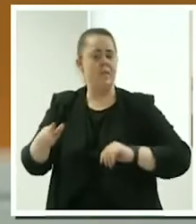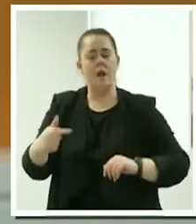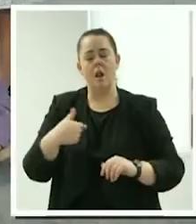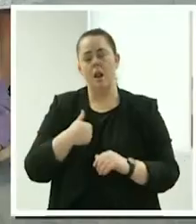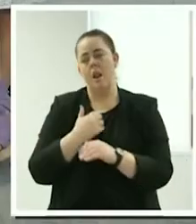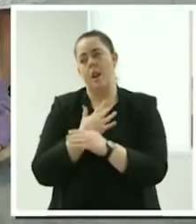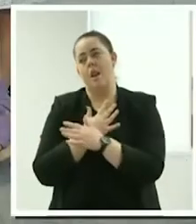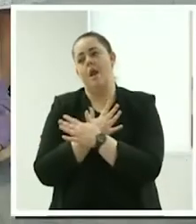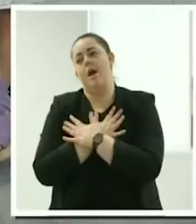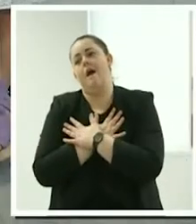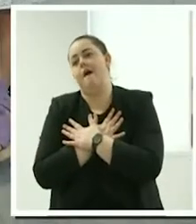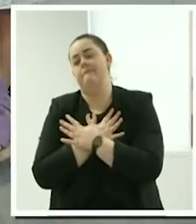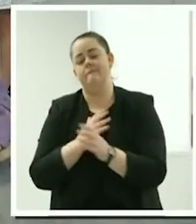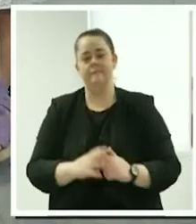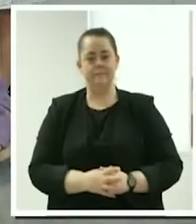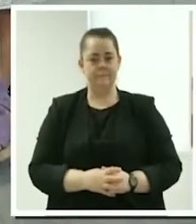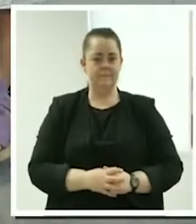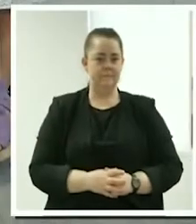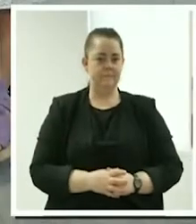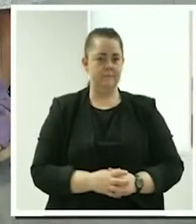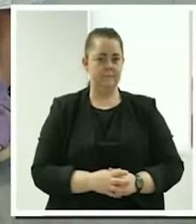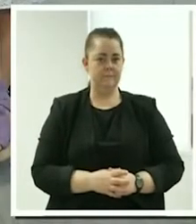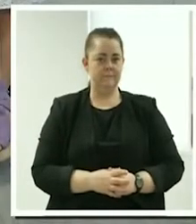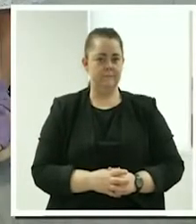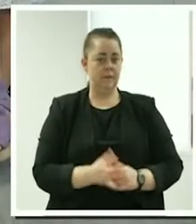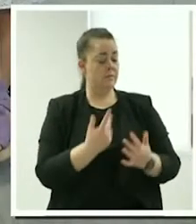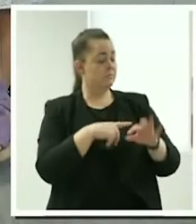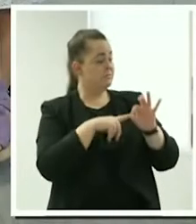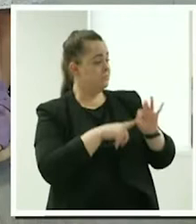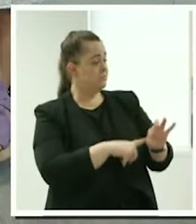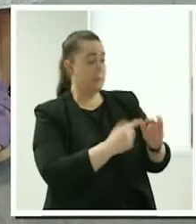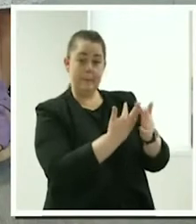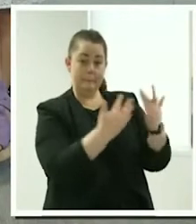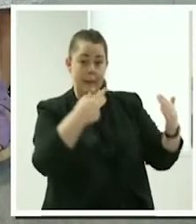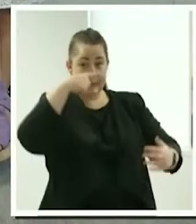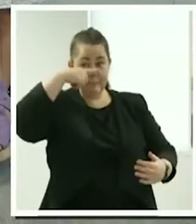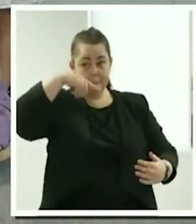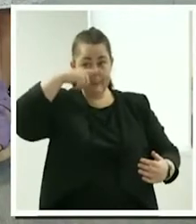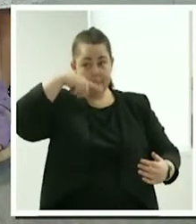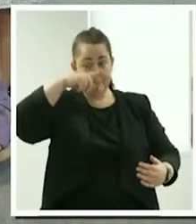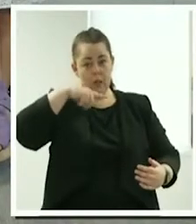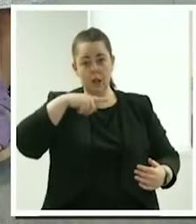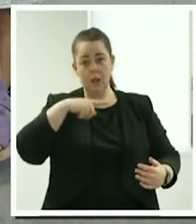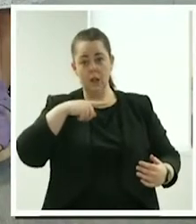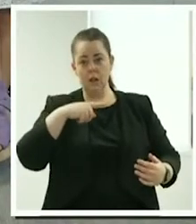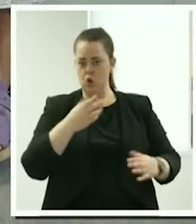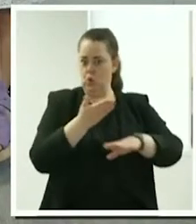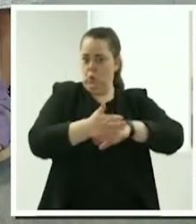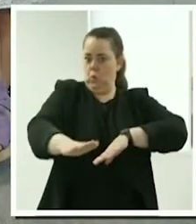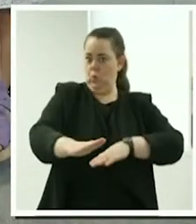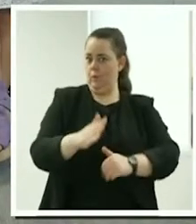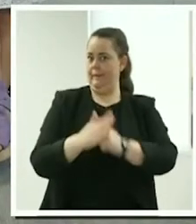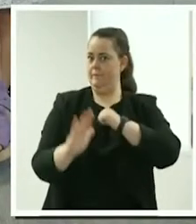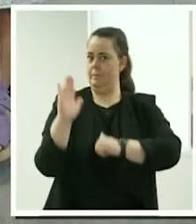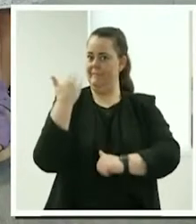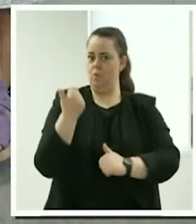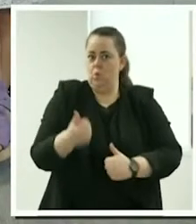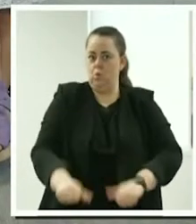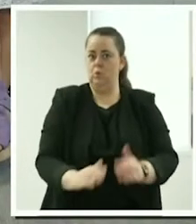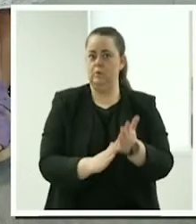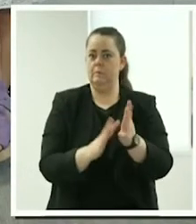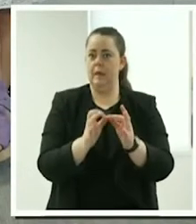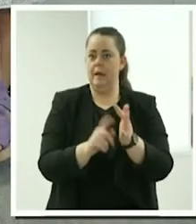we've got a number of people who are new to the platform online today. What tips would you have for someone just starting out on